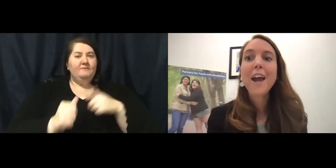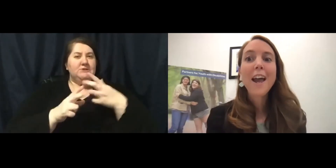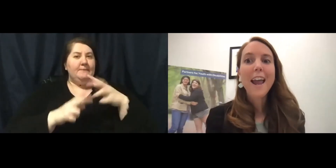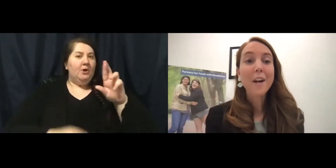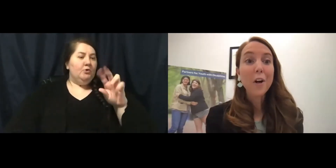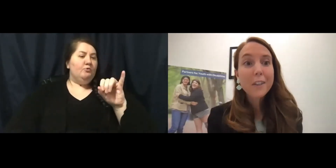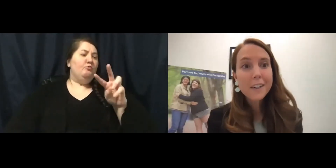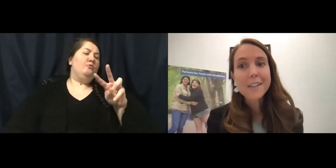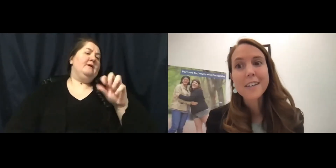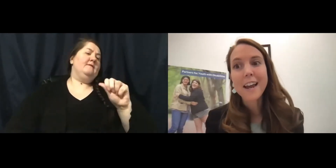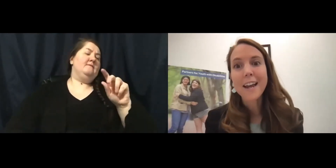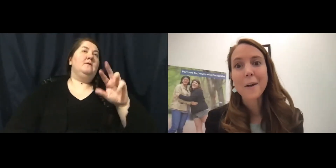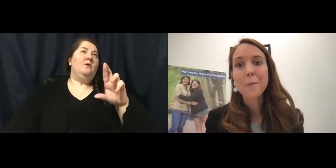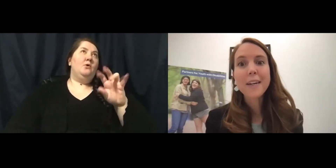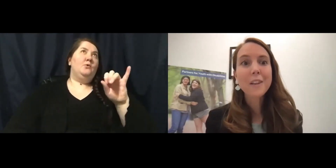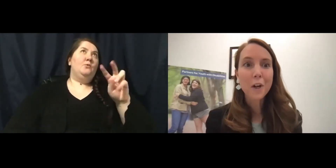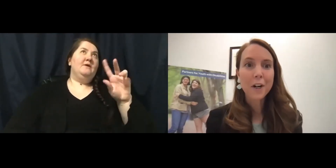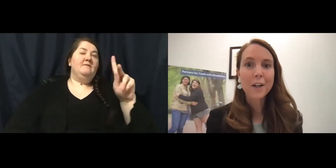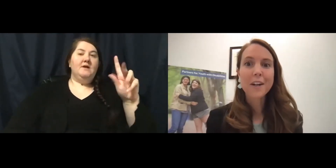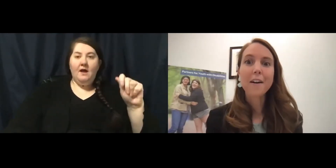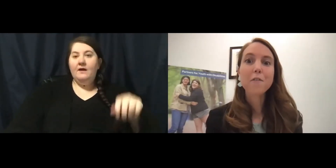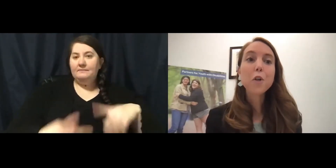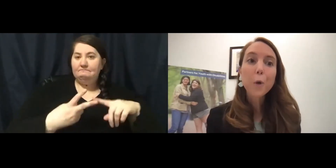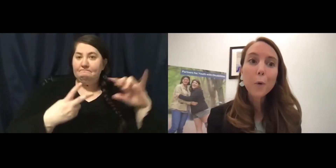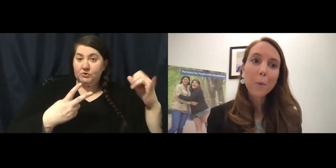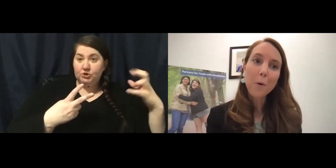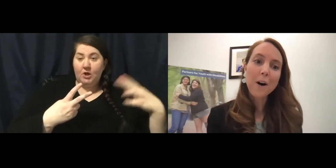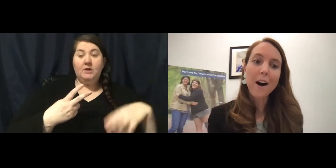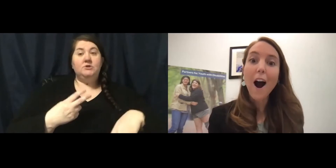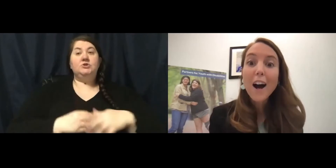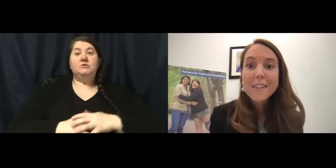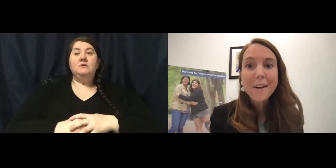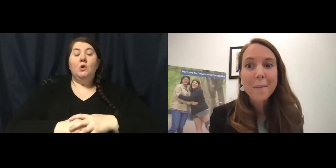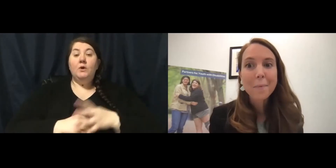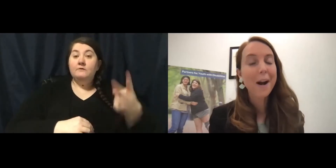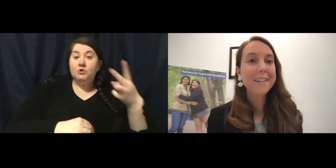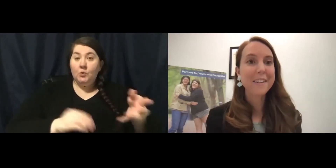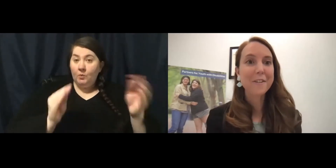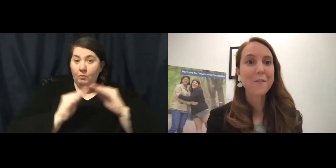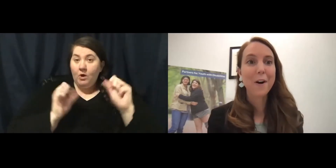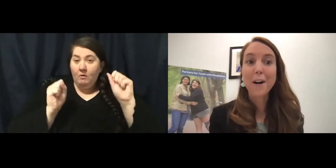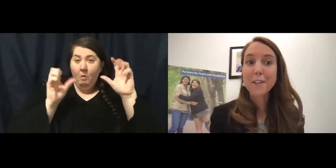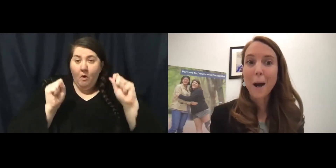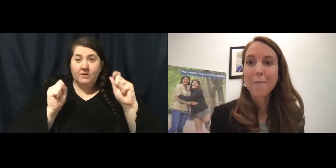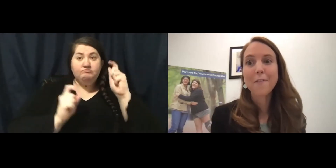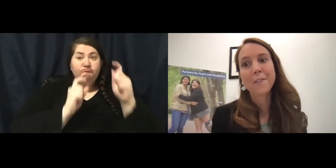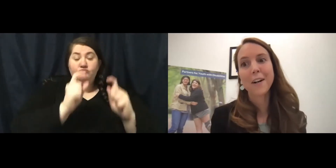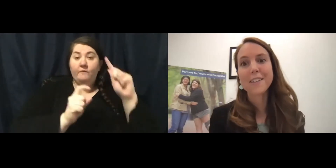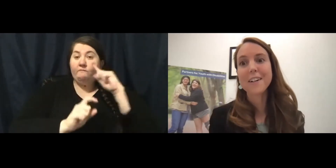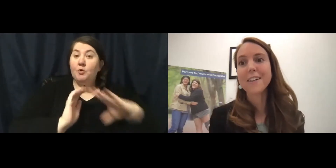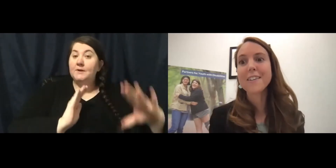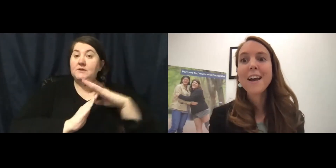And earlier today, we learned of two more awesome prizes for our top